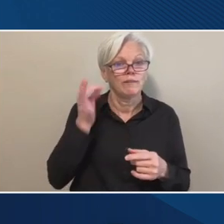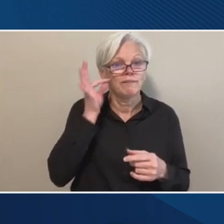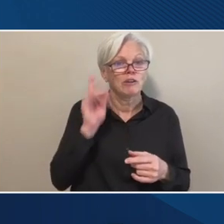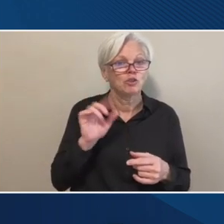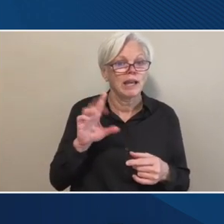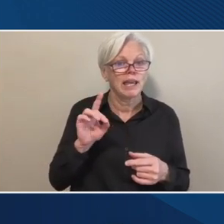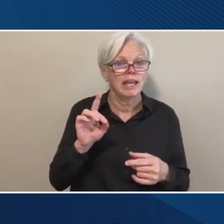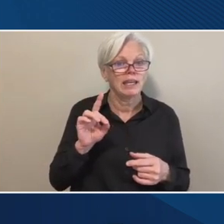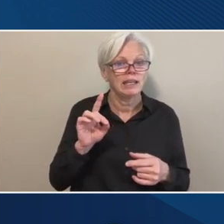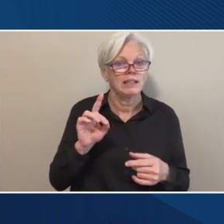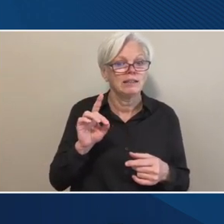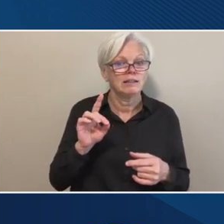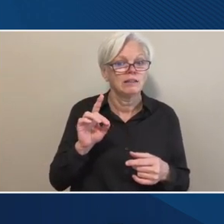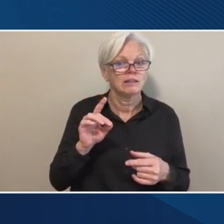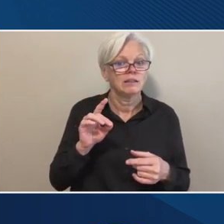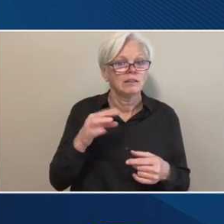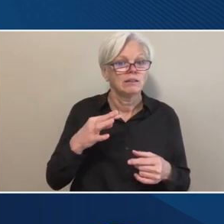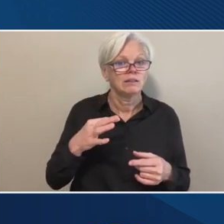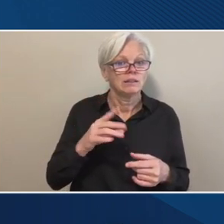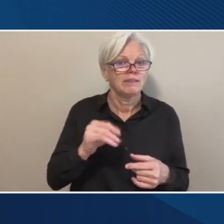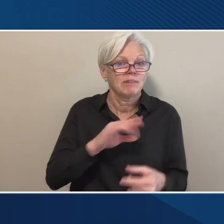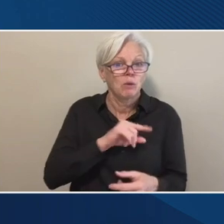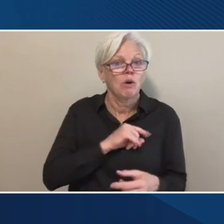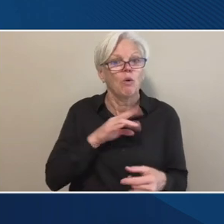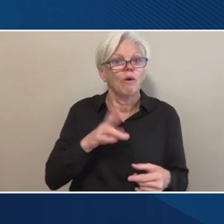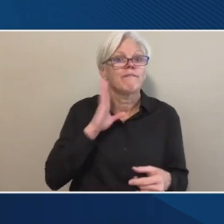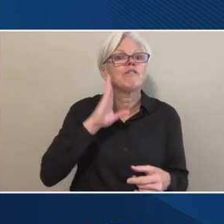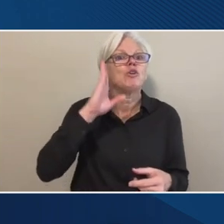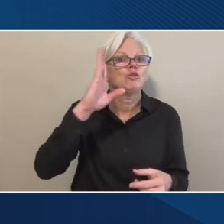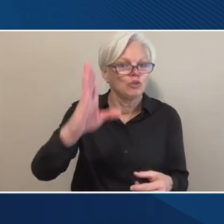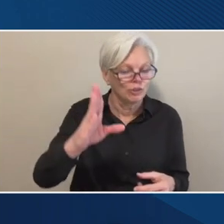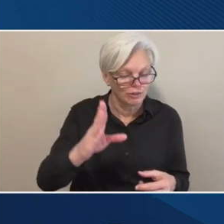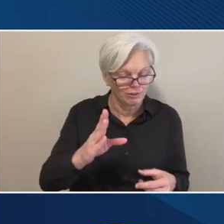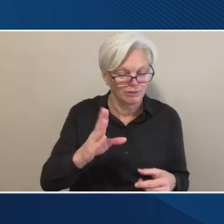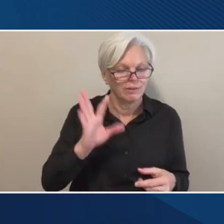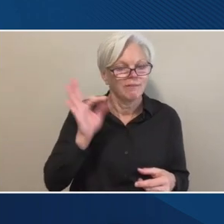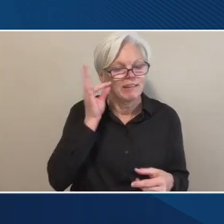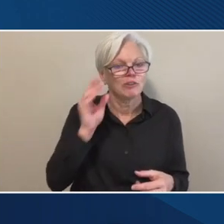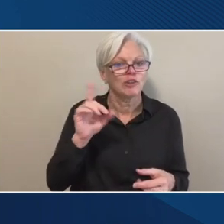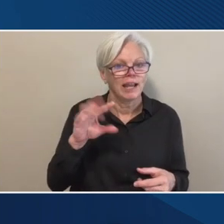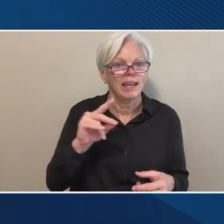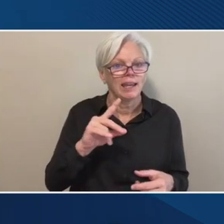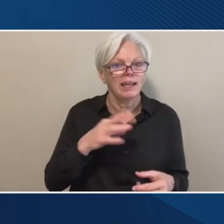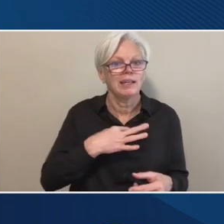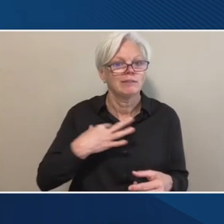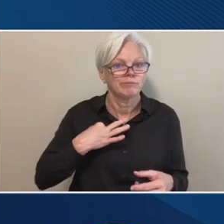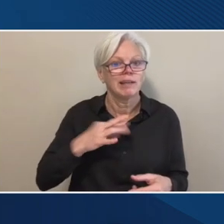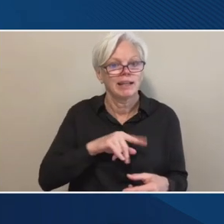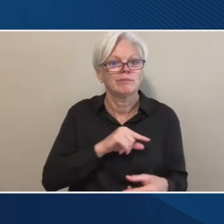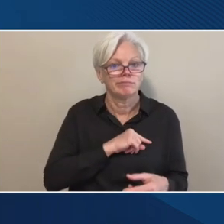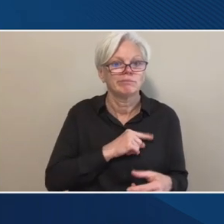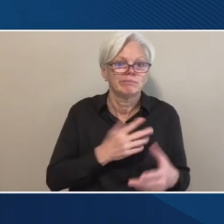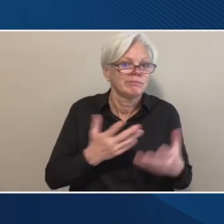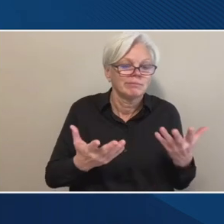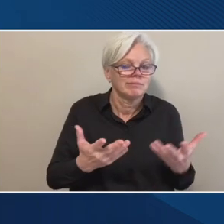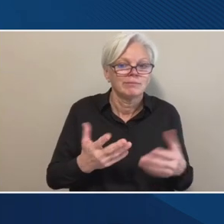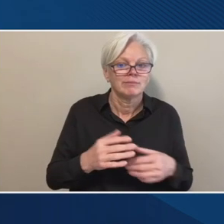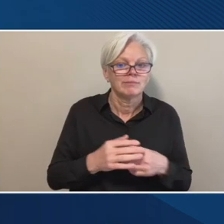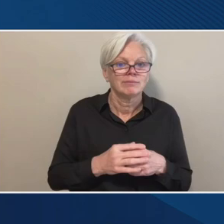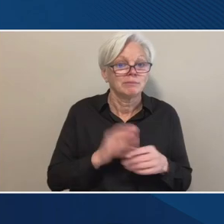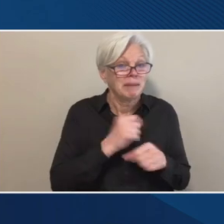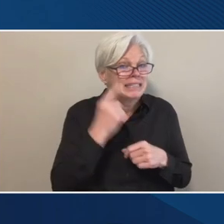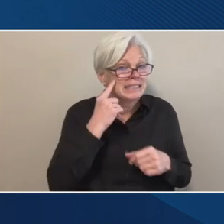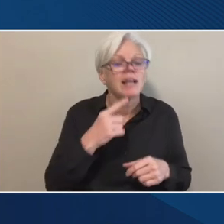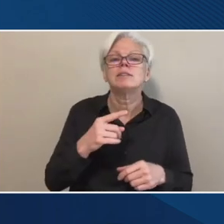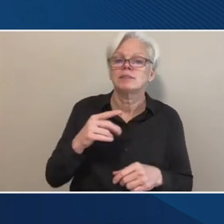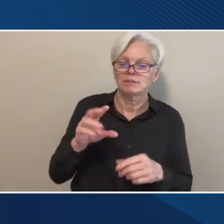future federal aid eligibility. So did I make sense? You did to me. Um, thanks, Joe. And, and just